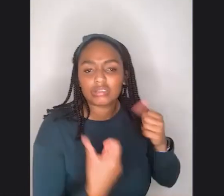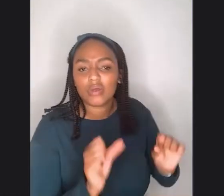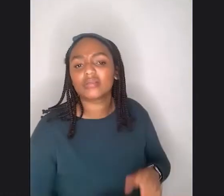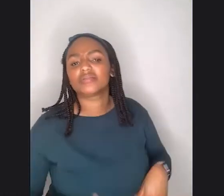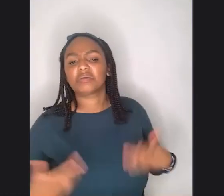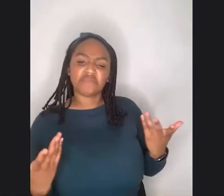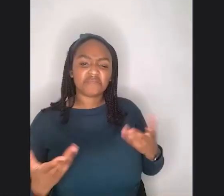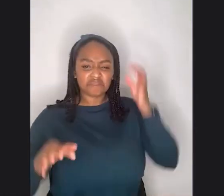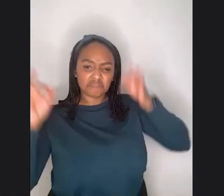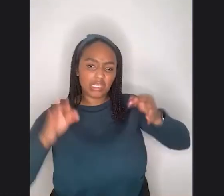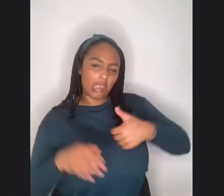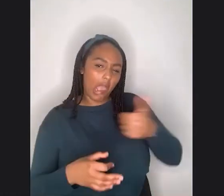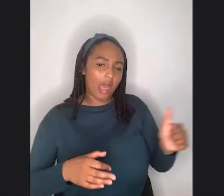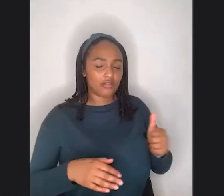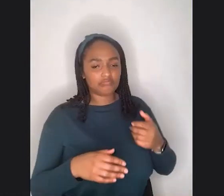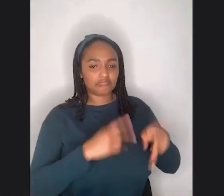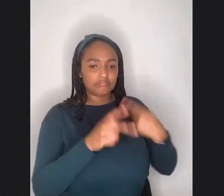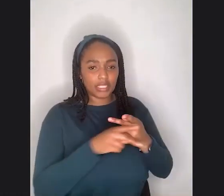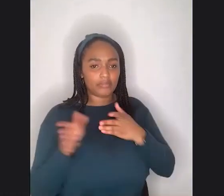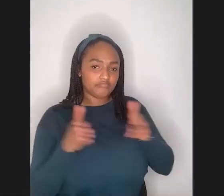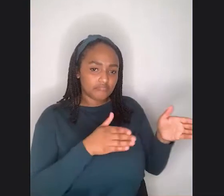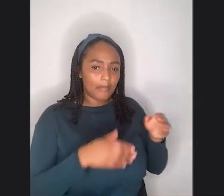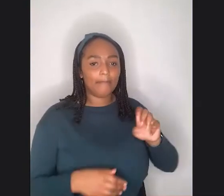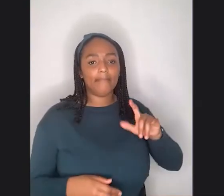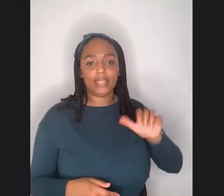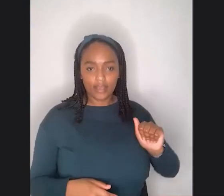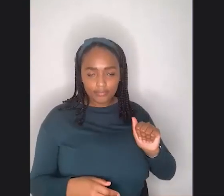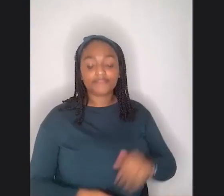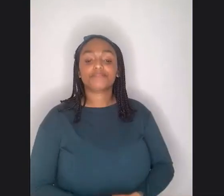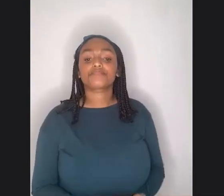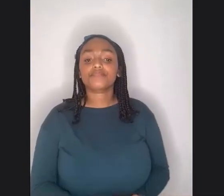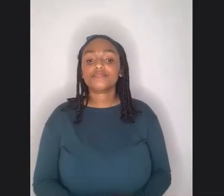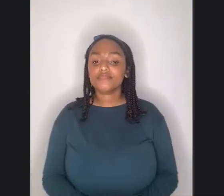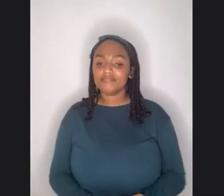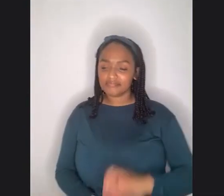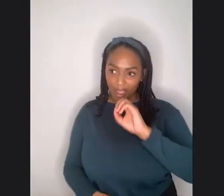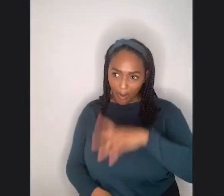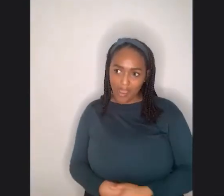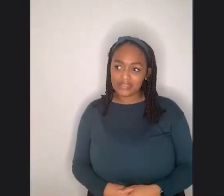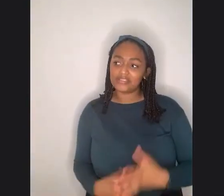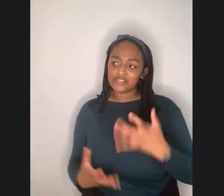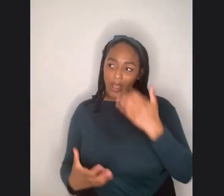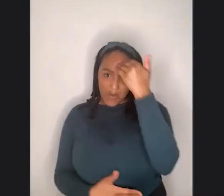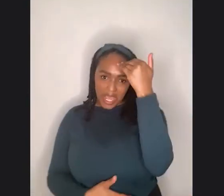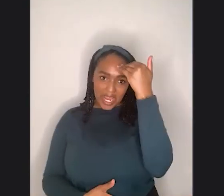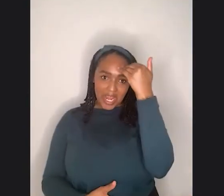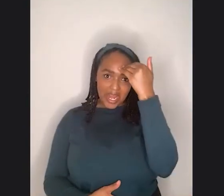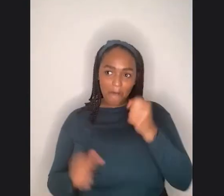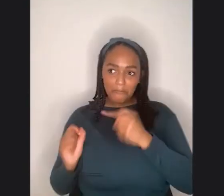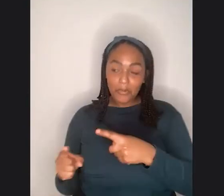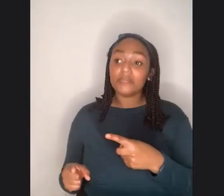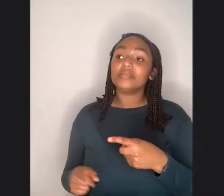And, and as you get back into writing, is it, um, I don't mean to put you on the spot with this question, but are we anticipating an Artie book?